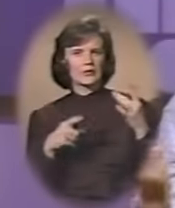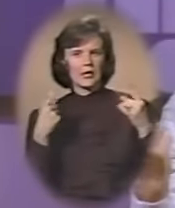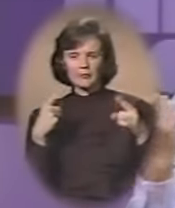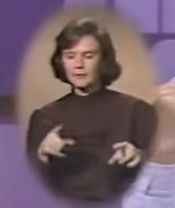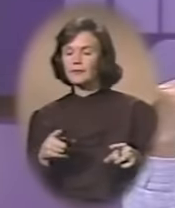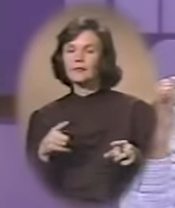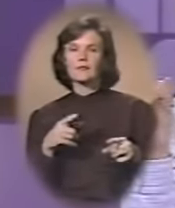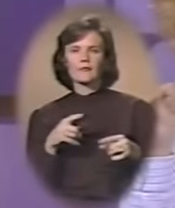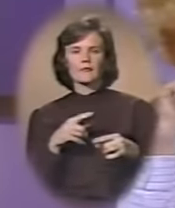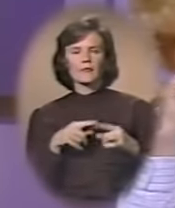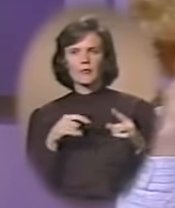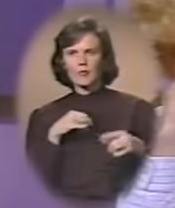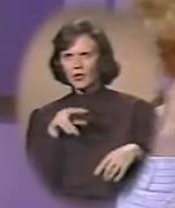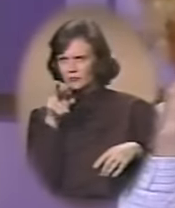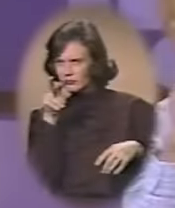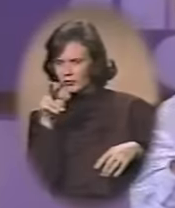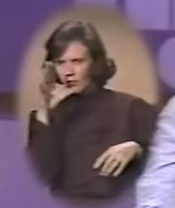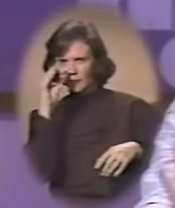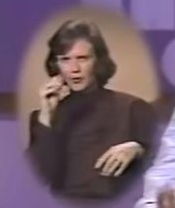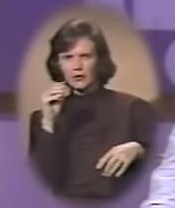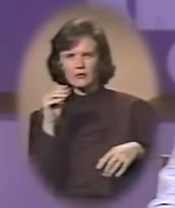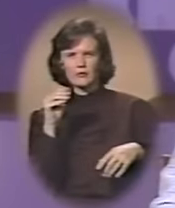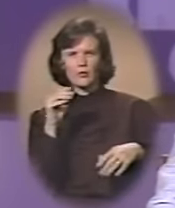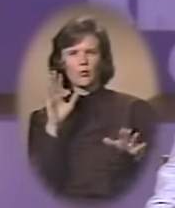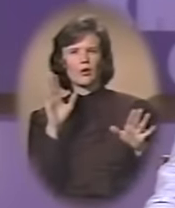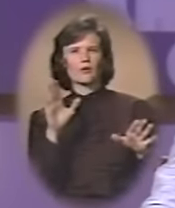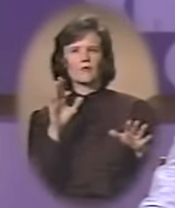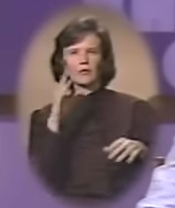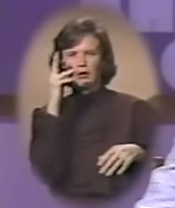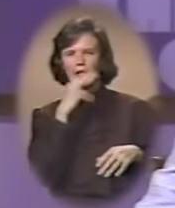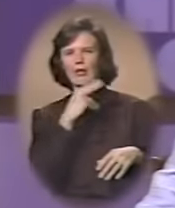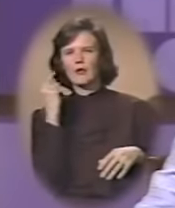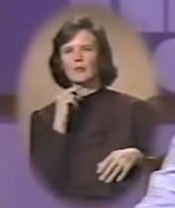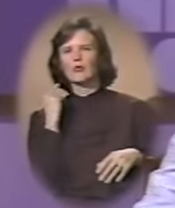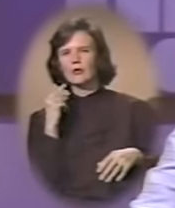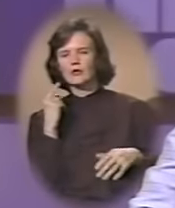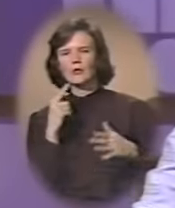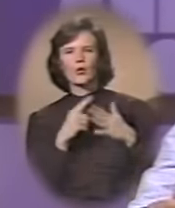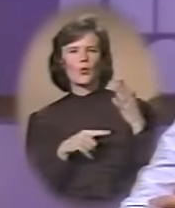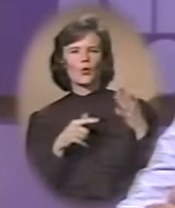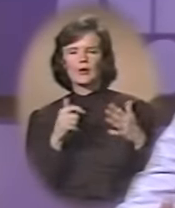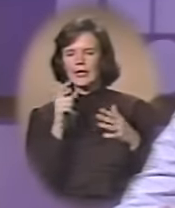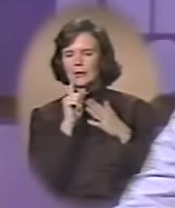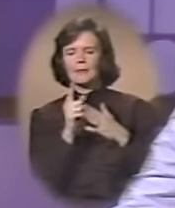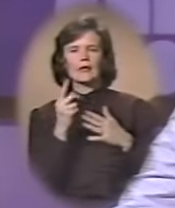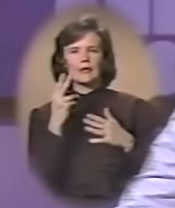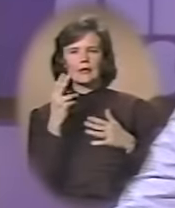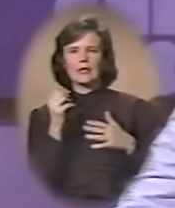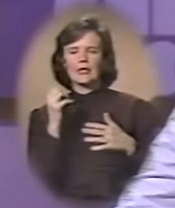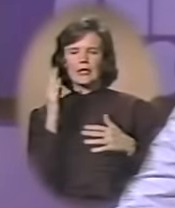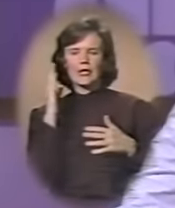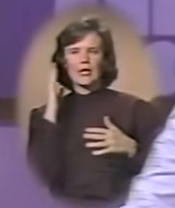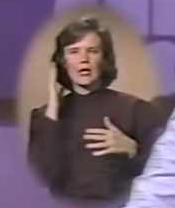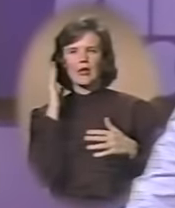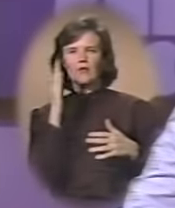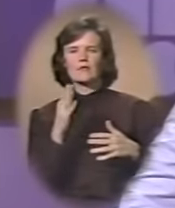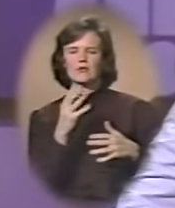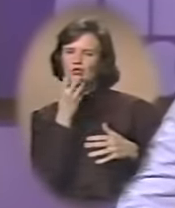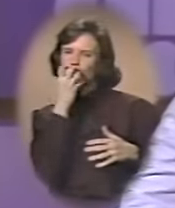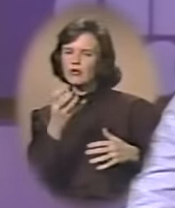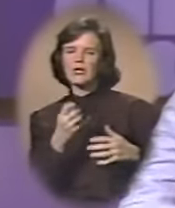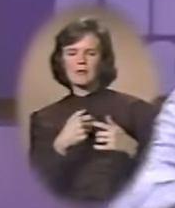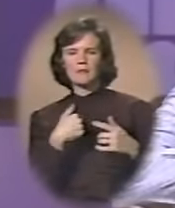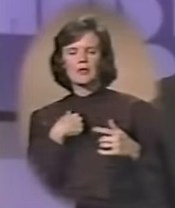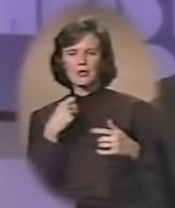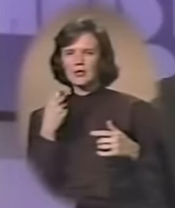going on. But I looked at this man and I thought, oh, wonderful, a Catholic priest. What, any minute he's going to blow here, scream,